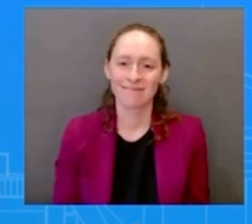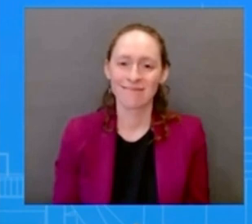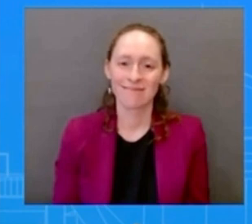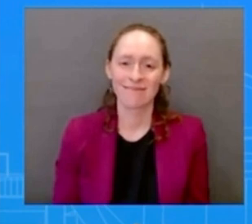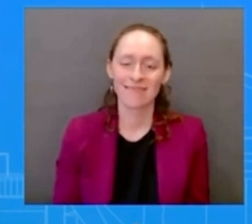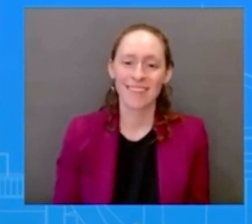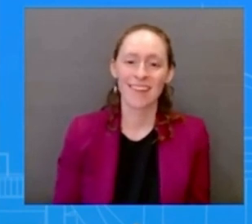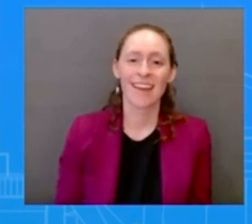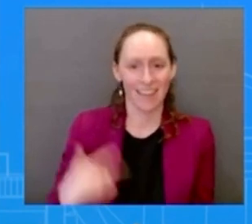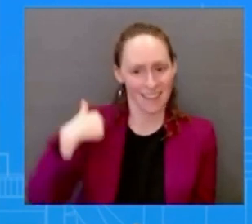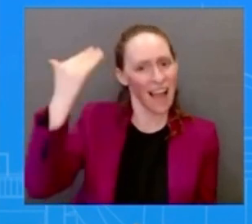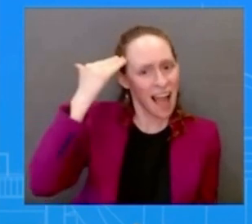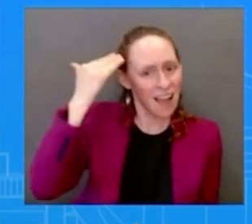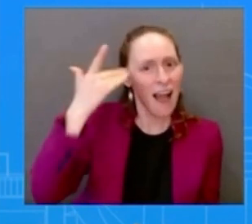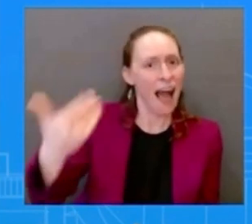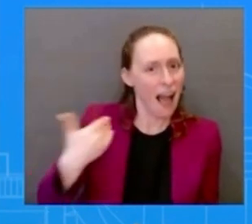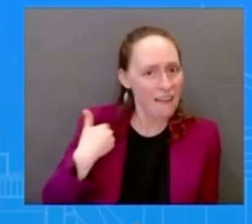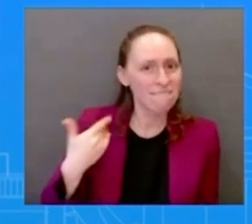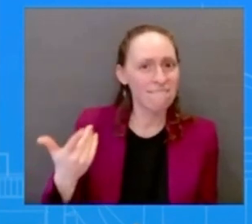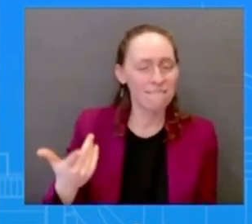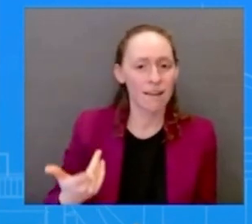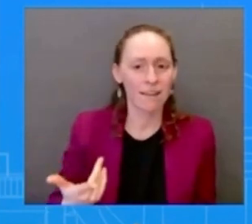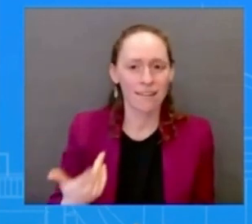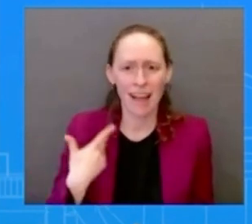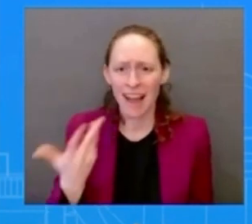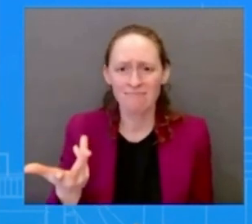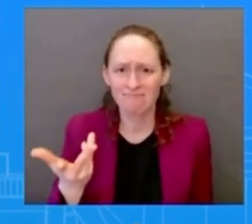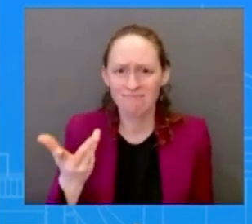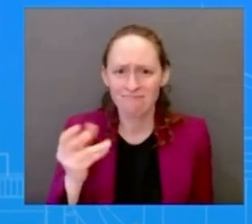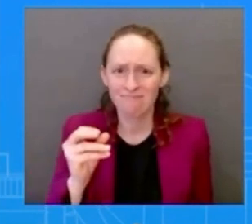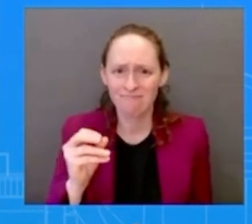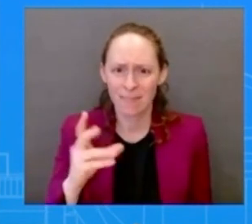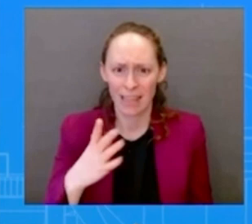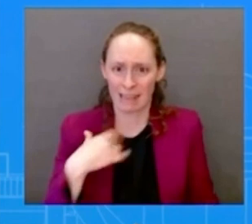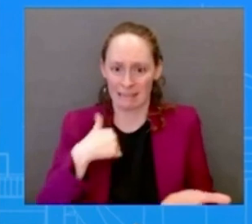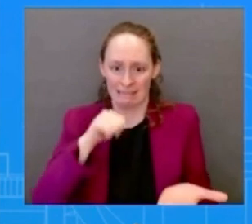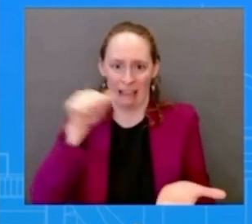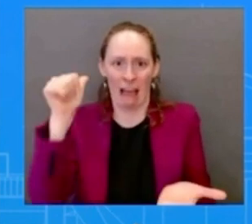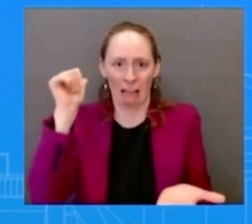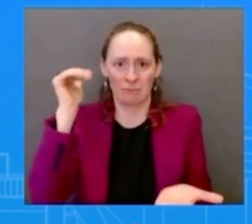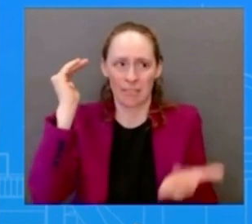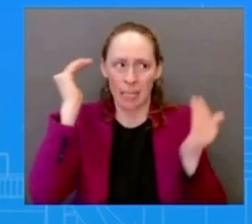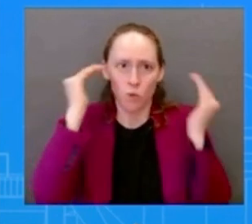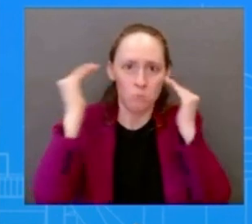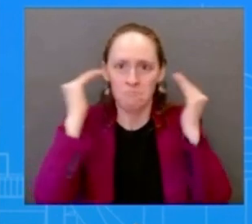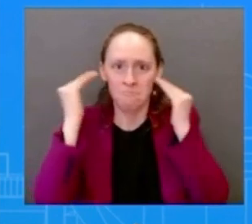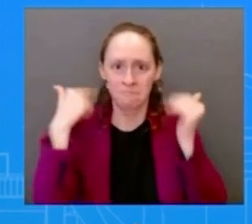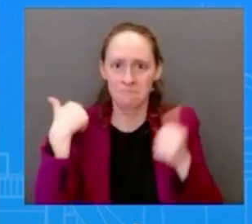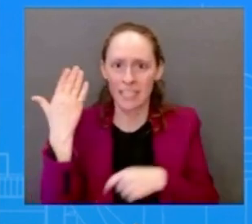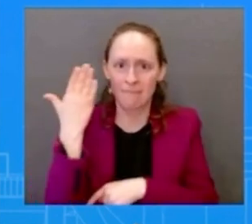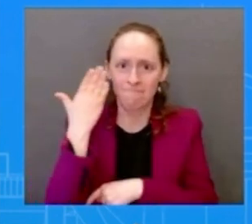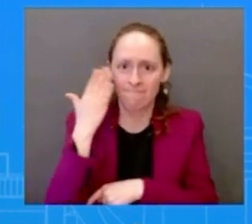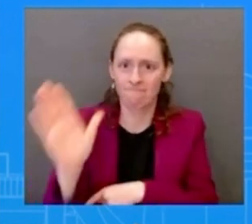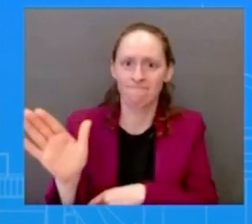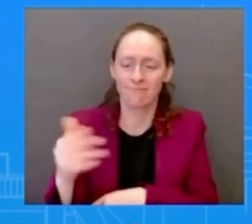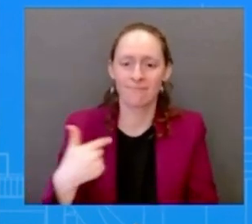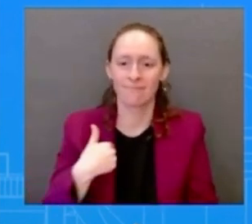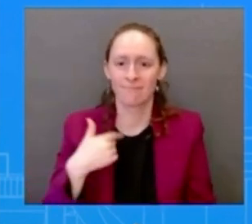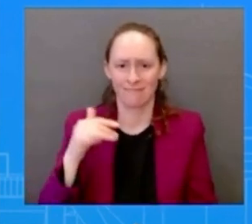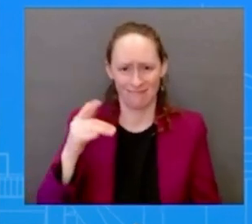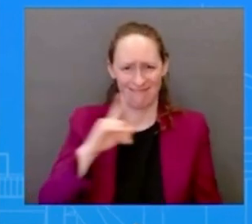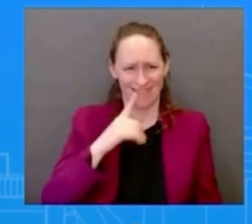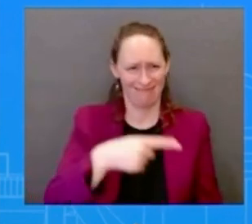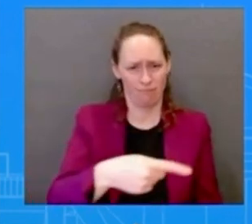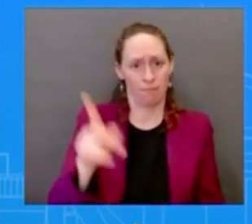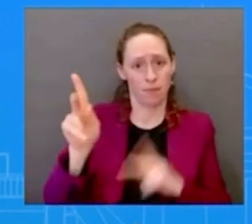it's just it's just not something that i'm aware of uh and i'm just not going to speak to their private citizens i'm just not going to speak to what they